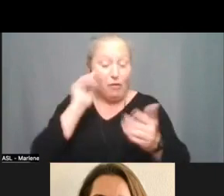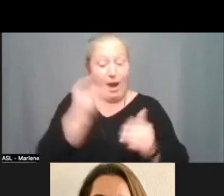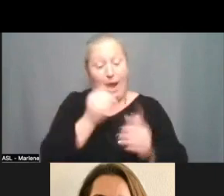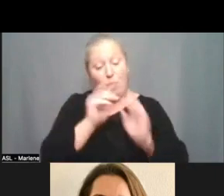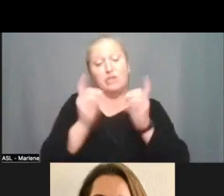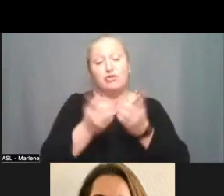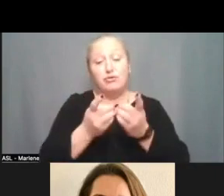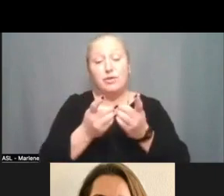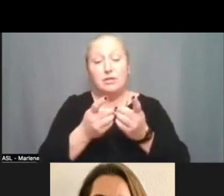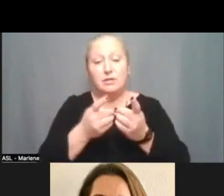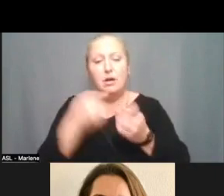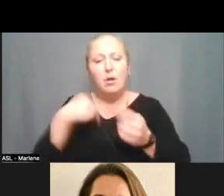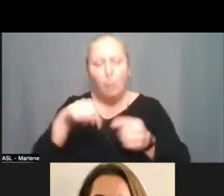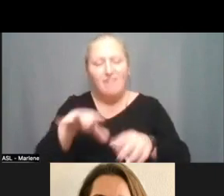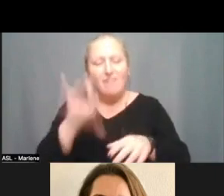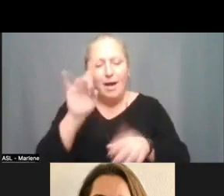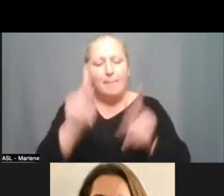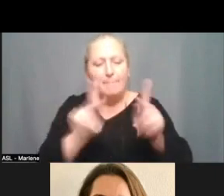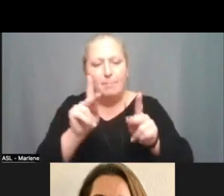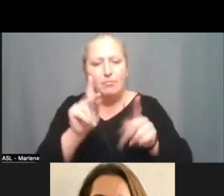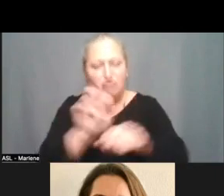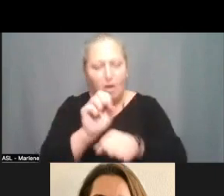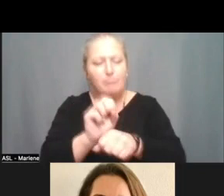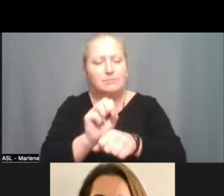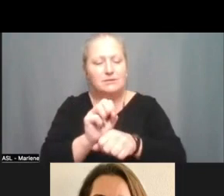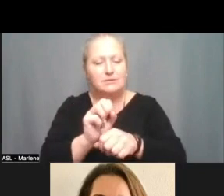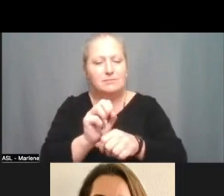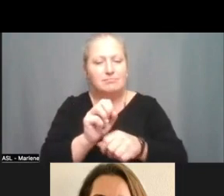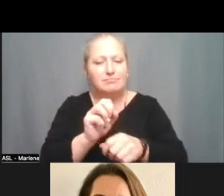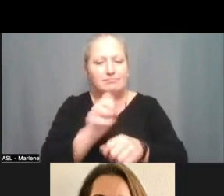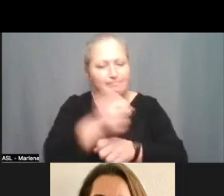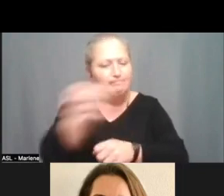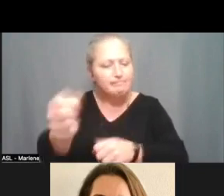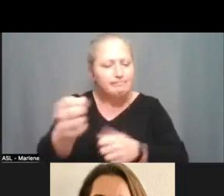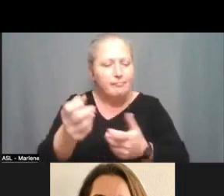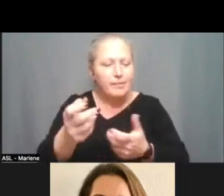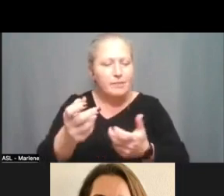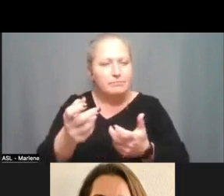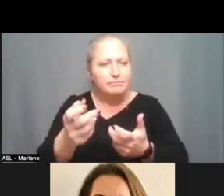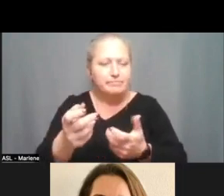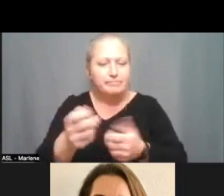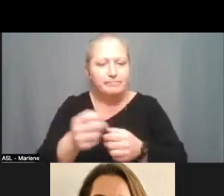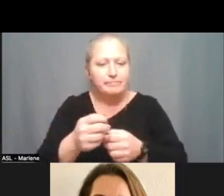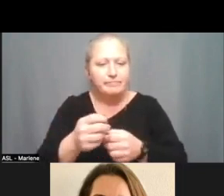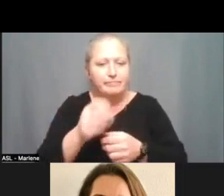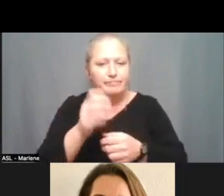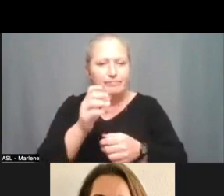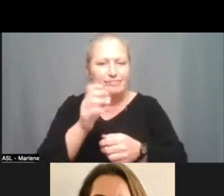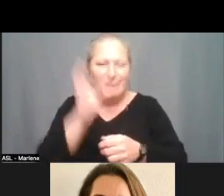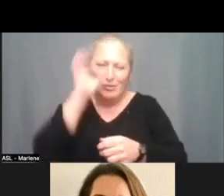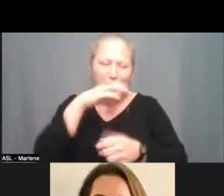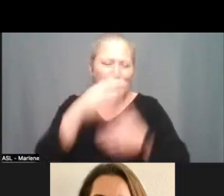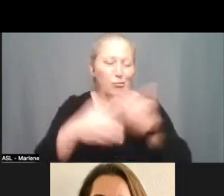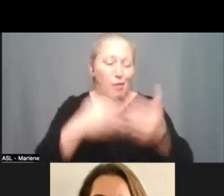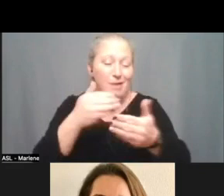we do find people um jobs so um it's it's a weird process issue and i ate